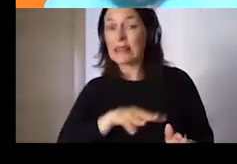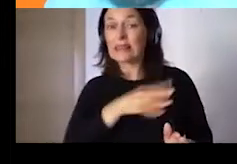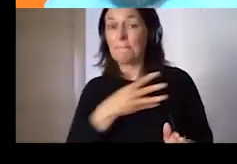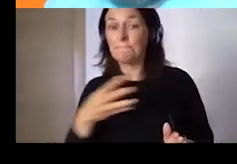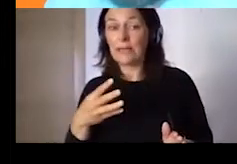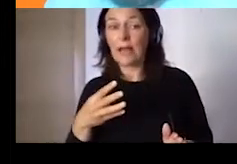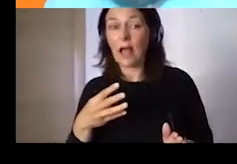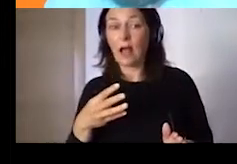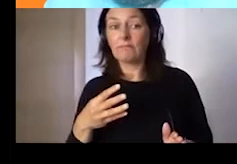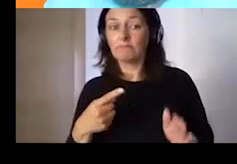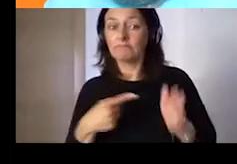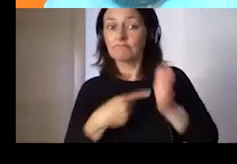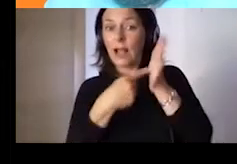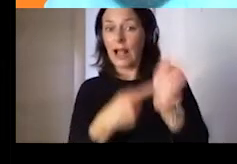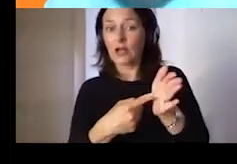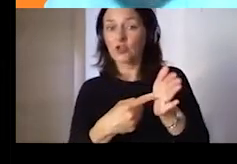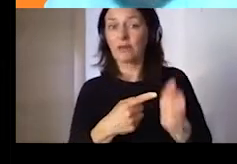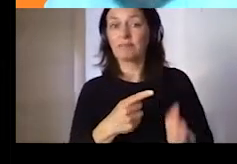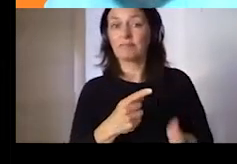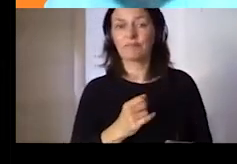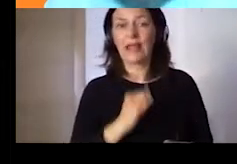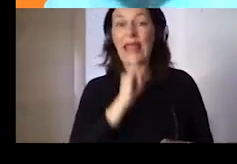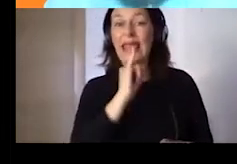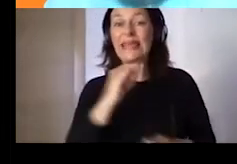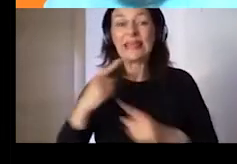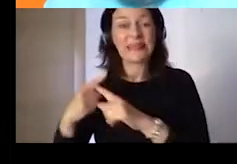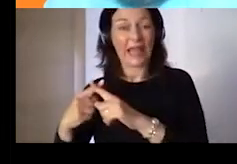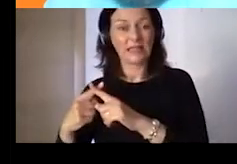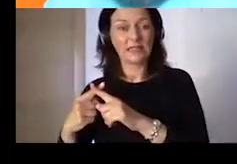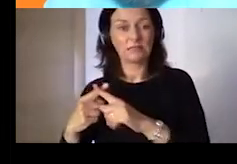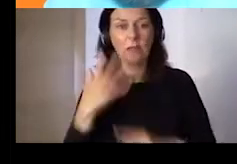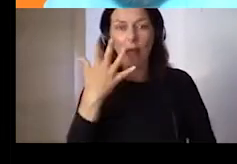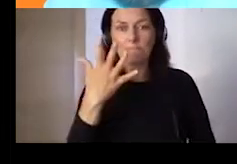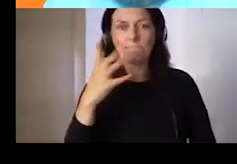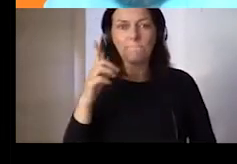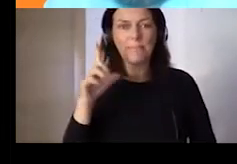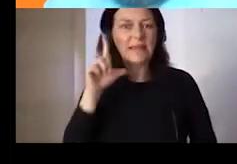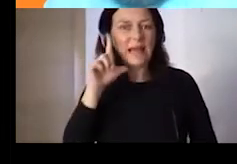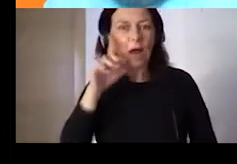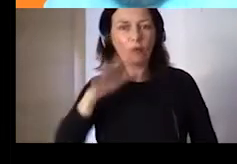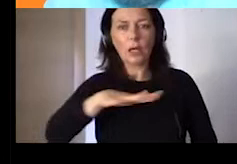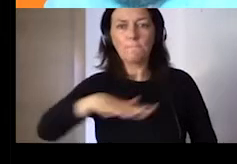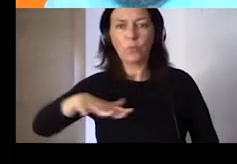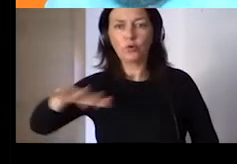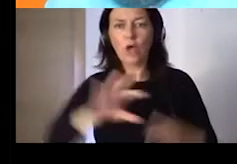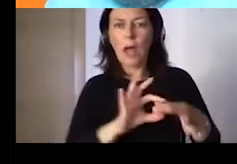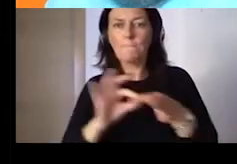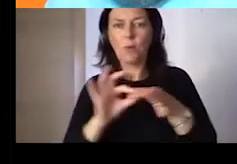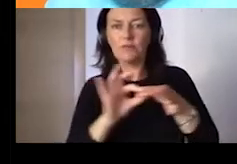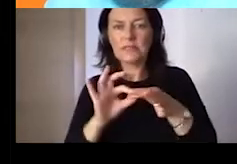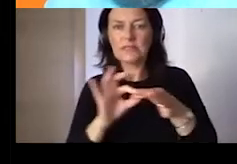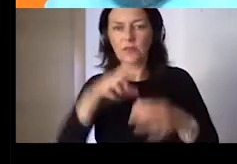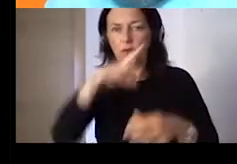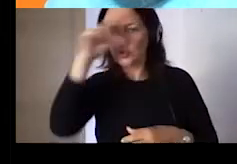five main areas. Connectivity, human capital, use of Internet,